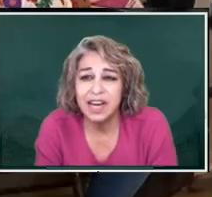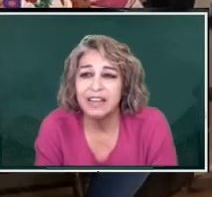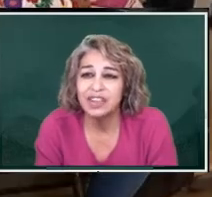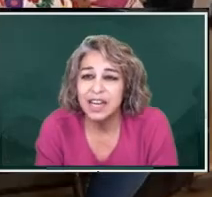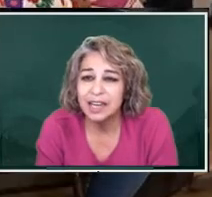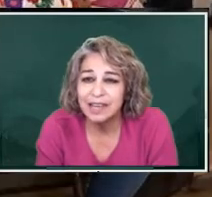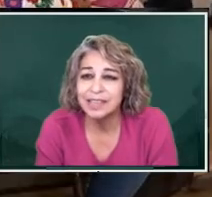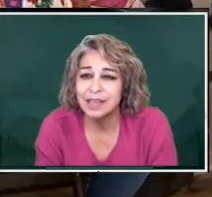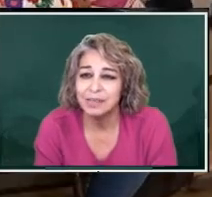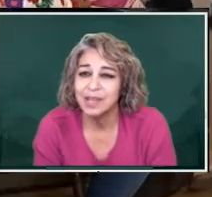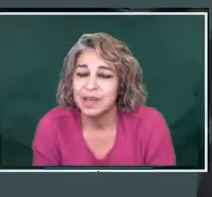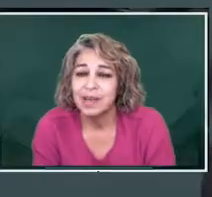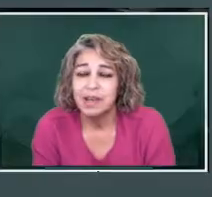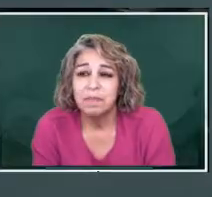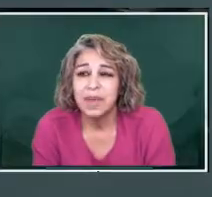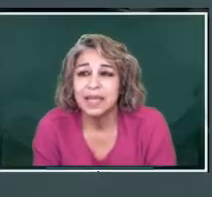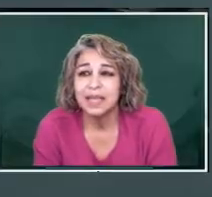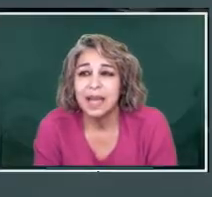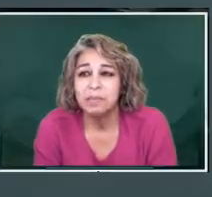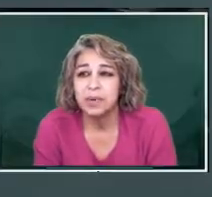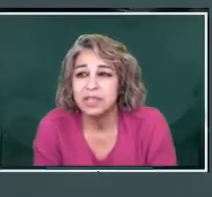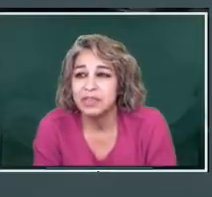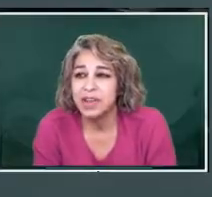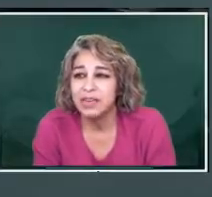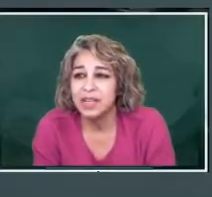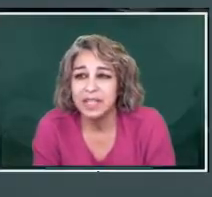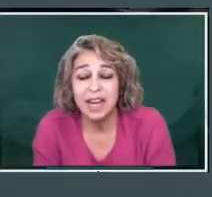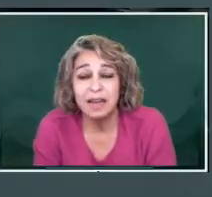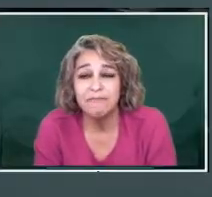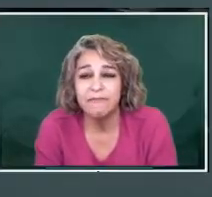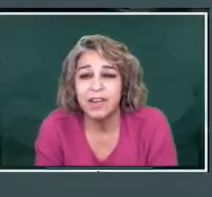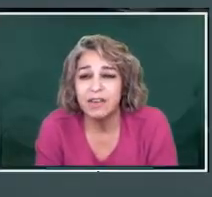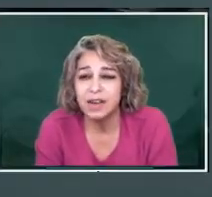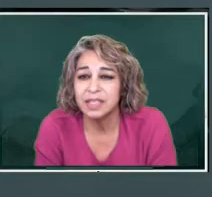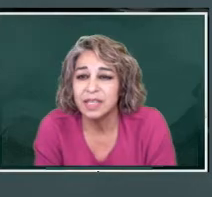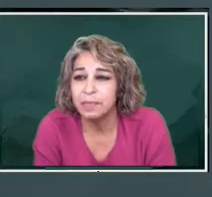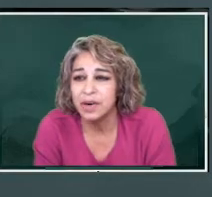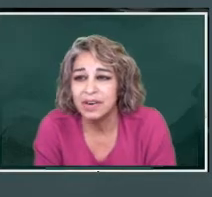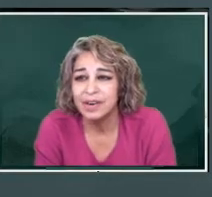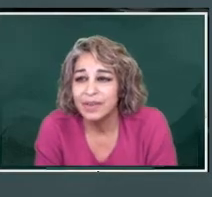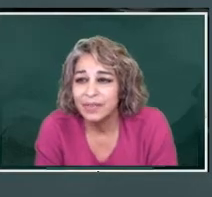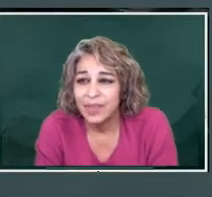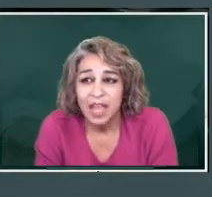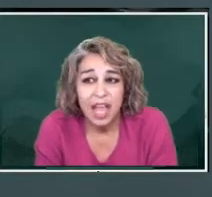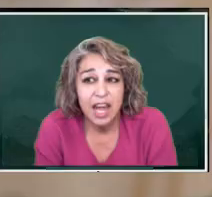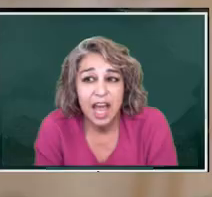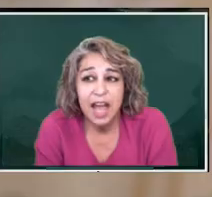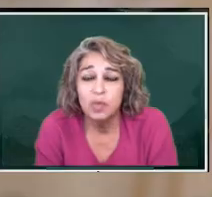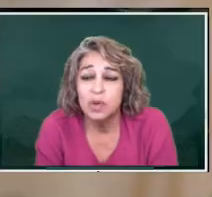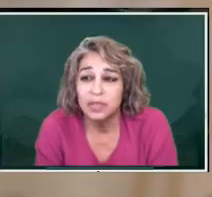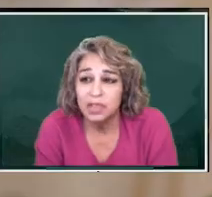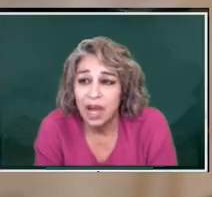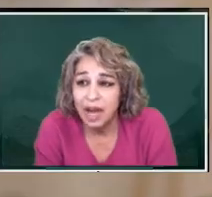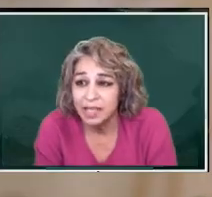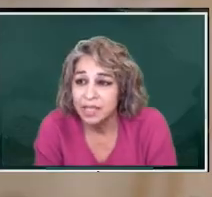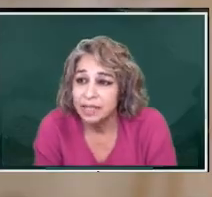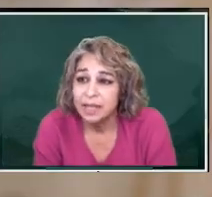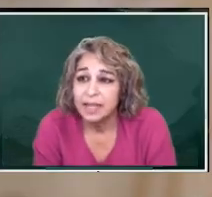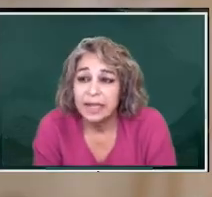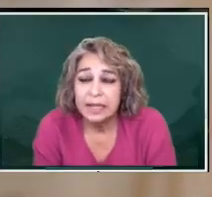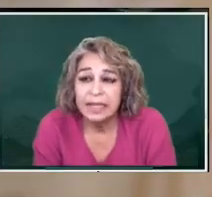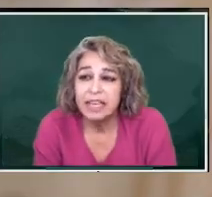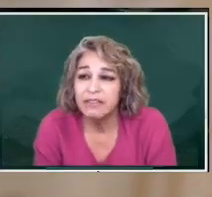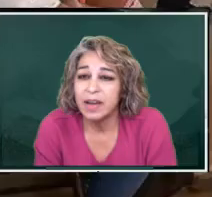it. But they're going to have to get accustomed. Because I am perseverant. And I'm very stubborn. And I will not